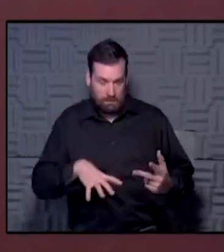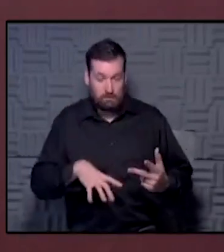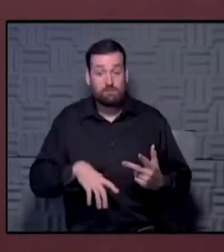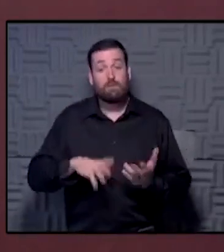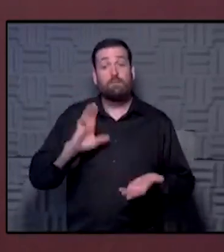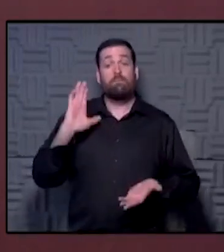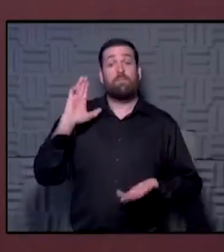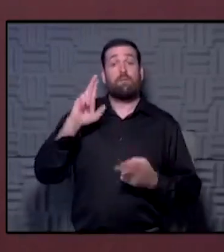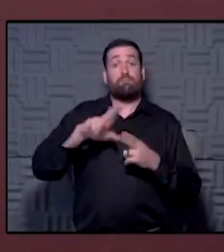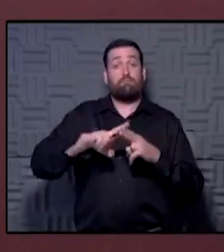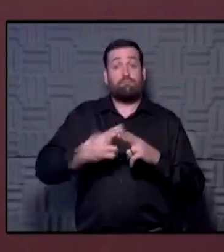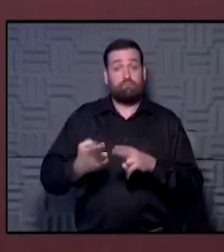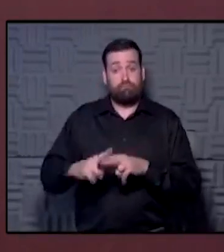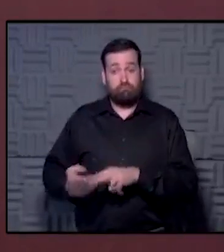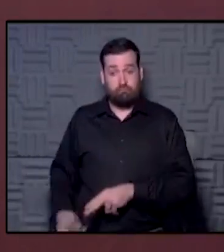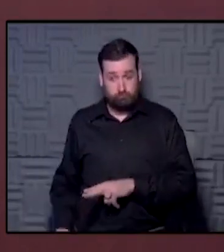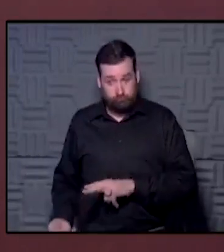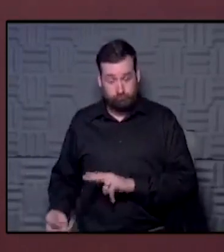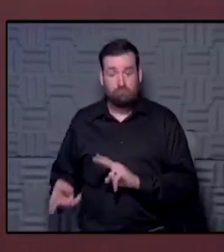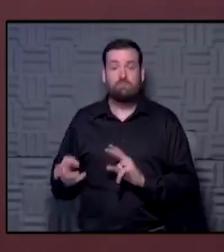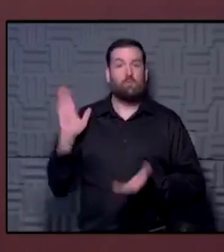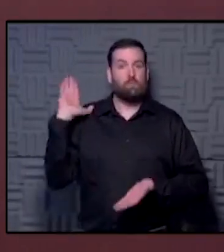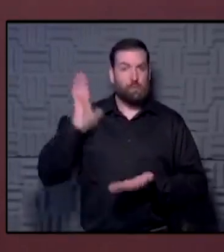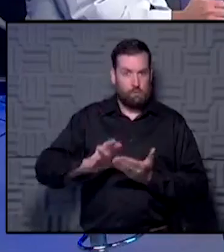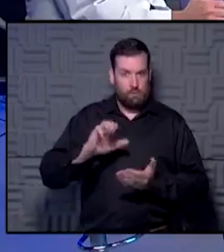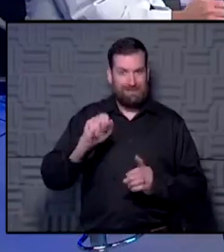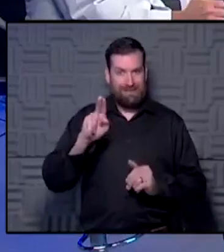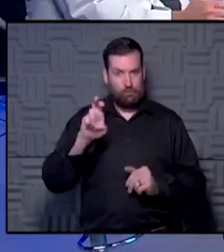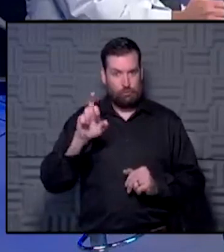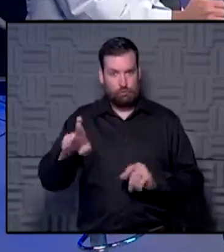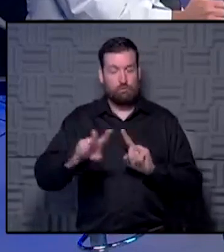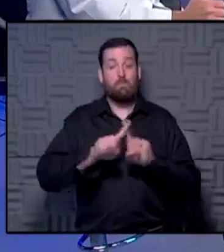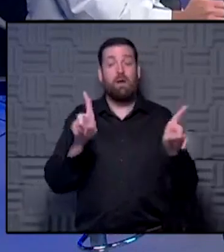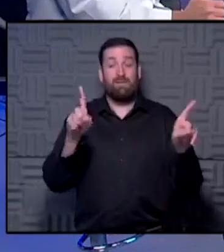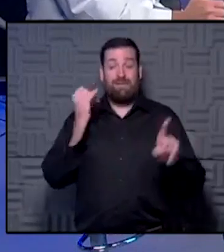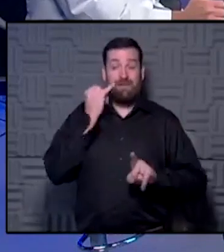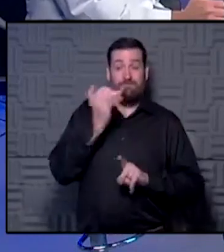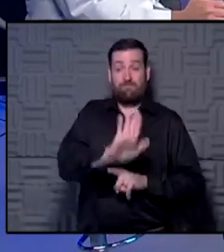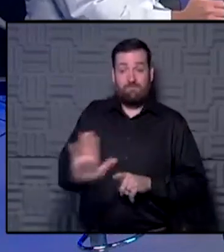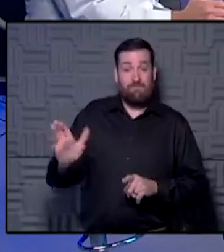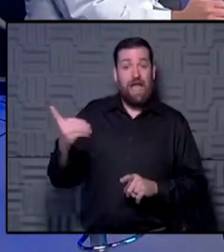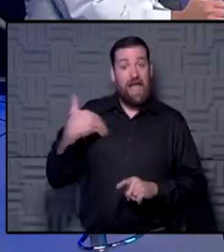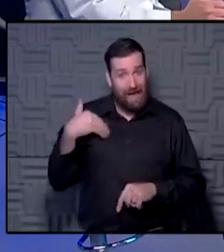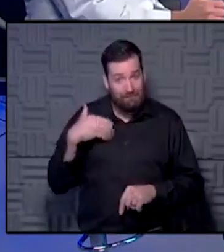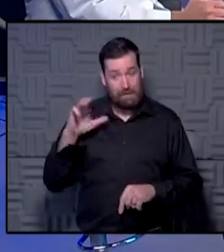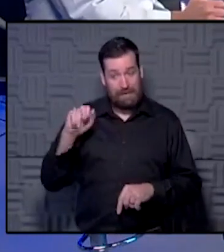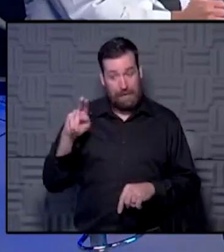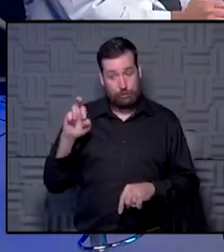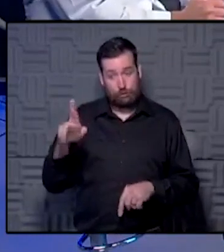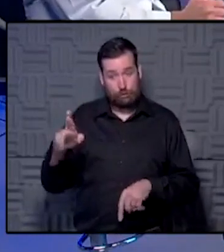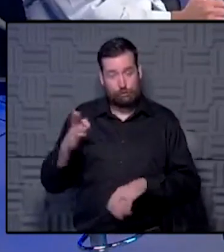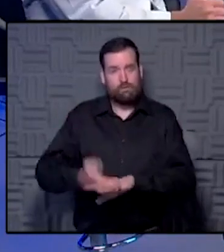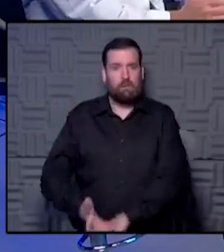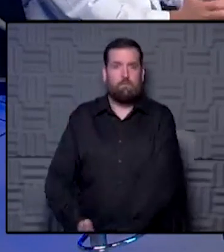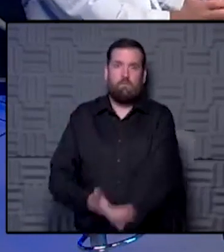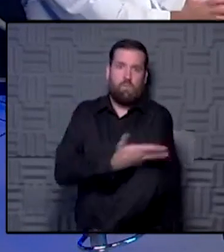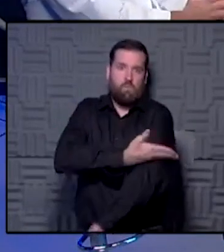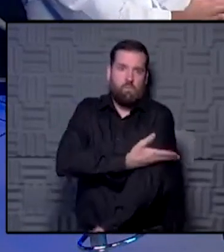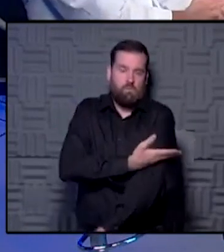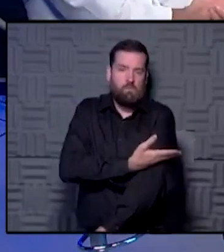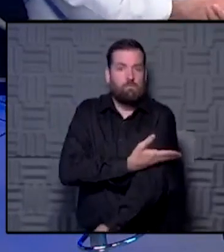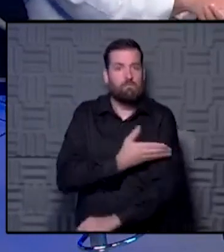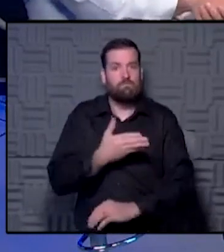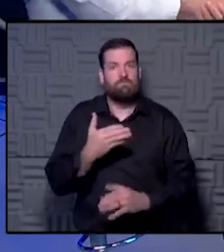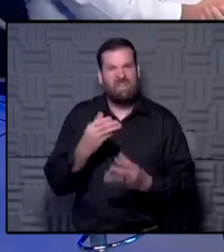is one of the best ways to not only, one, reduce cancer, but also, for people who have cancer, it's also a great way to improve their longevity and